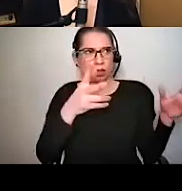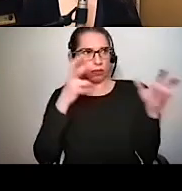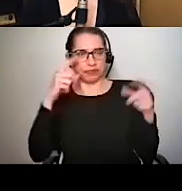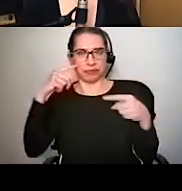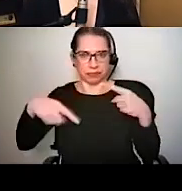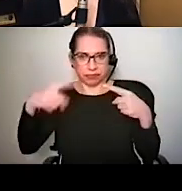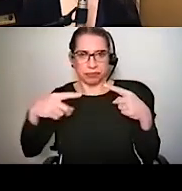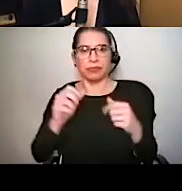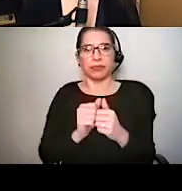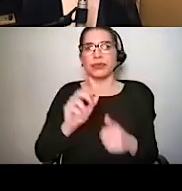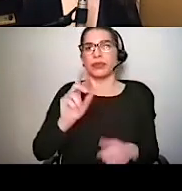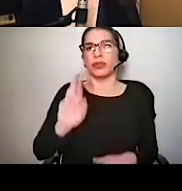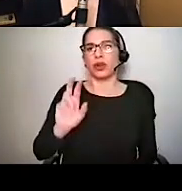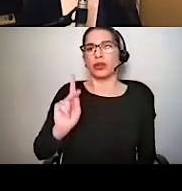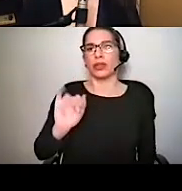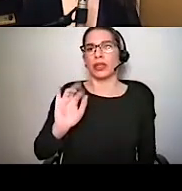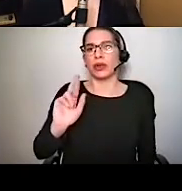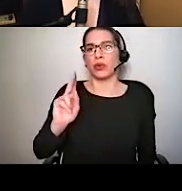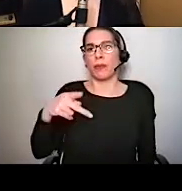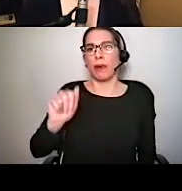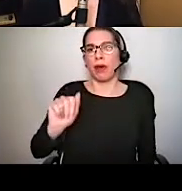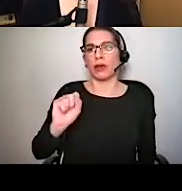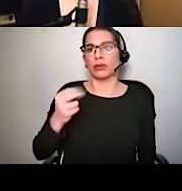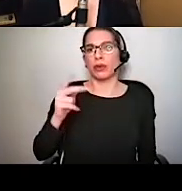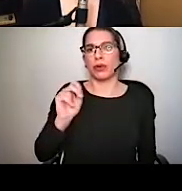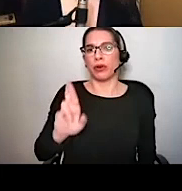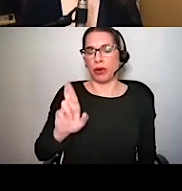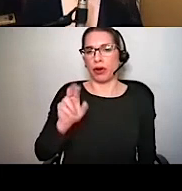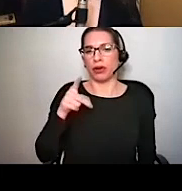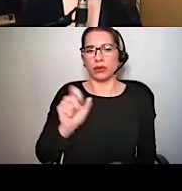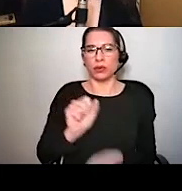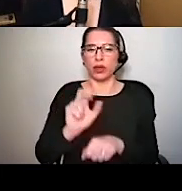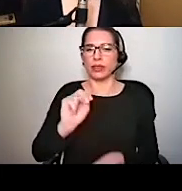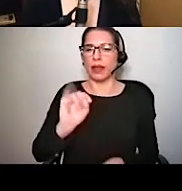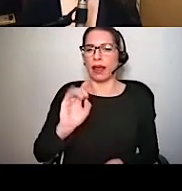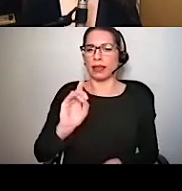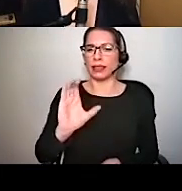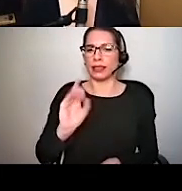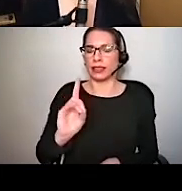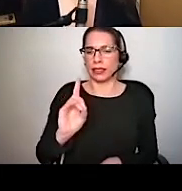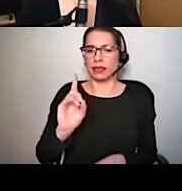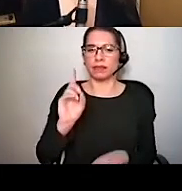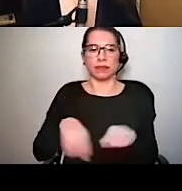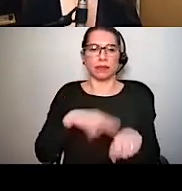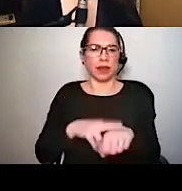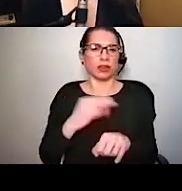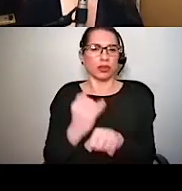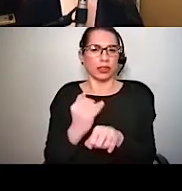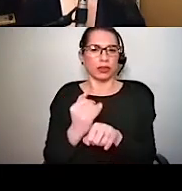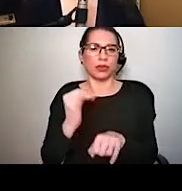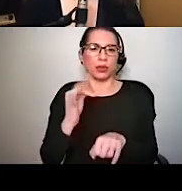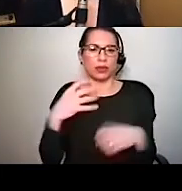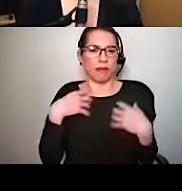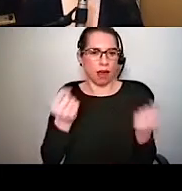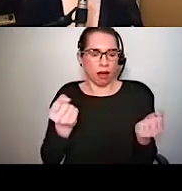postdoctoral research fellow at the National Institutes of Deafness and Other Communication Disorders and also the National Institutes of